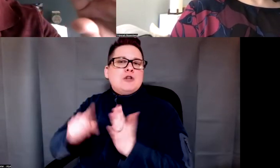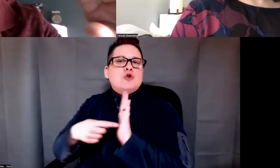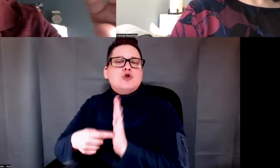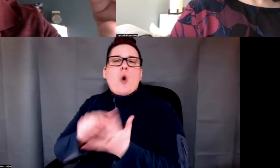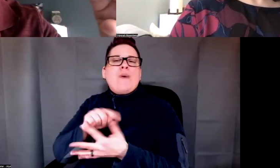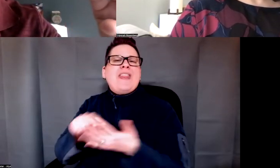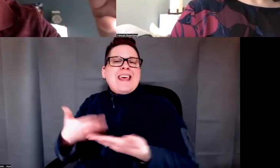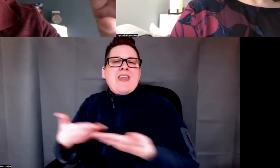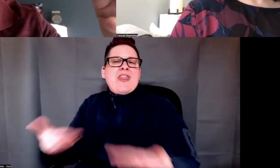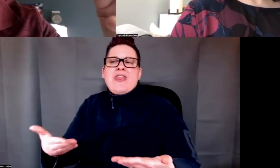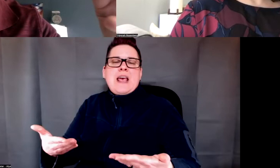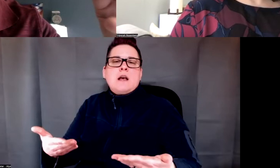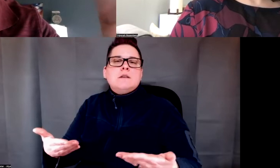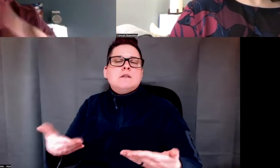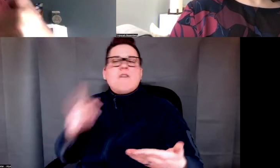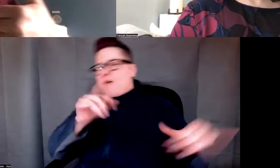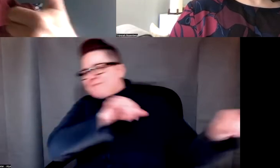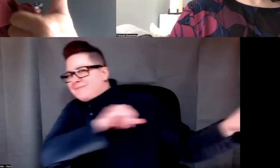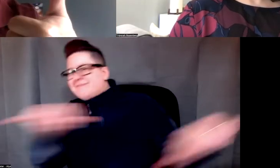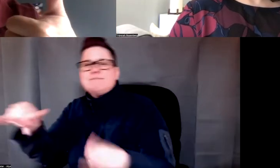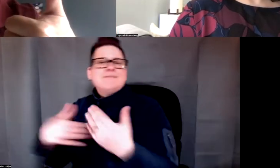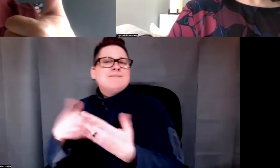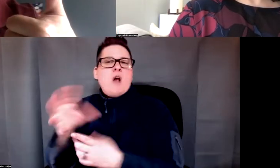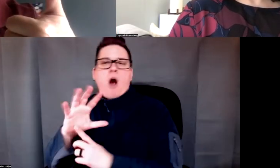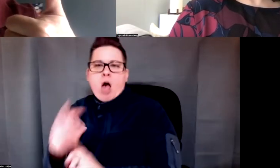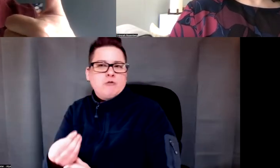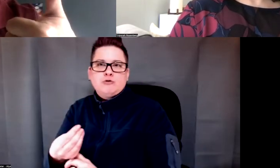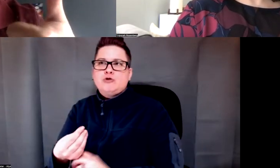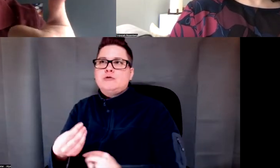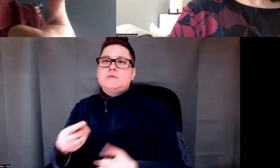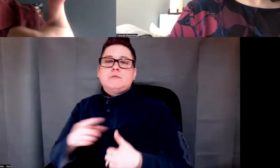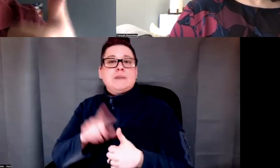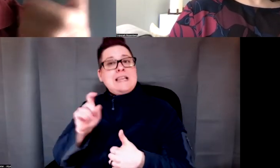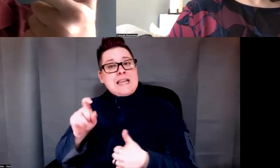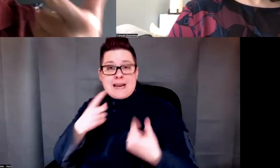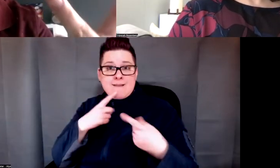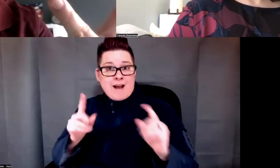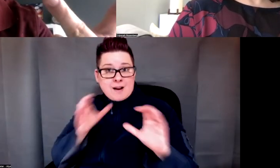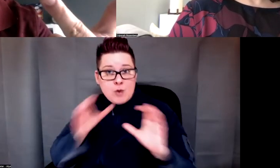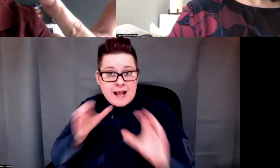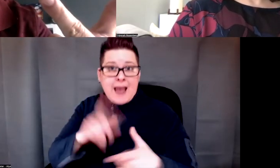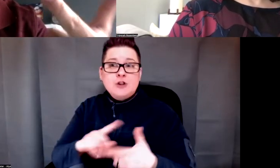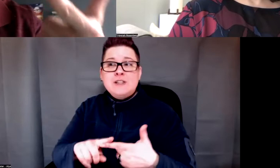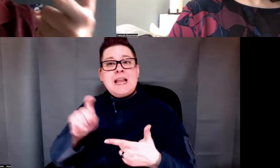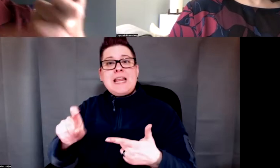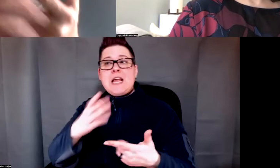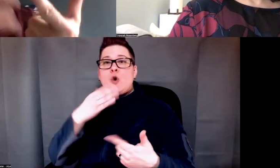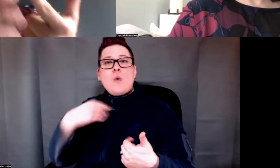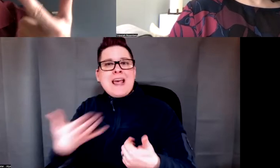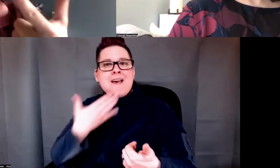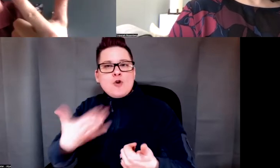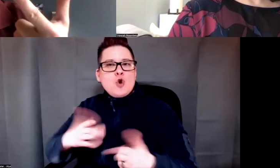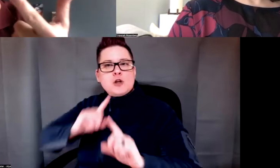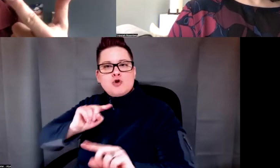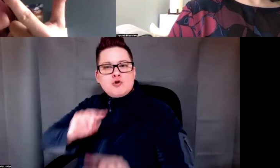across cultures and ethnic groups. The need for effective communication, the need for give good directions, is at